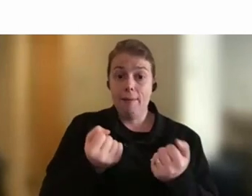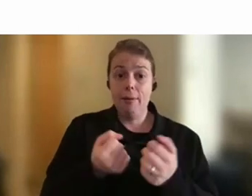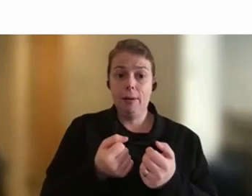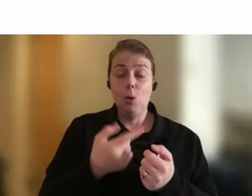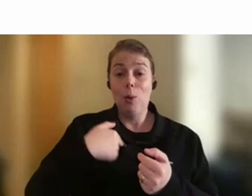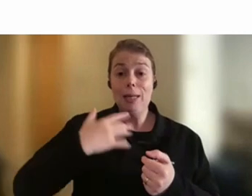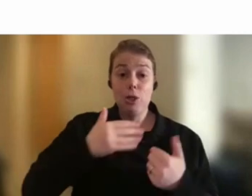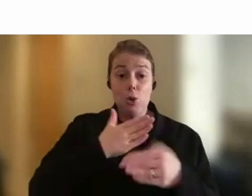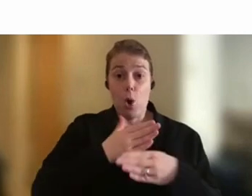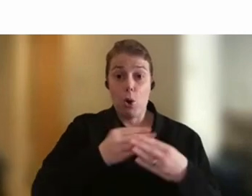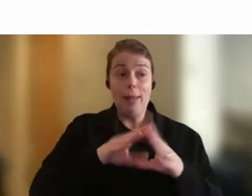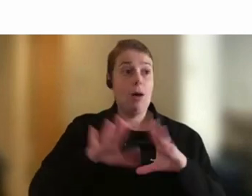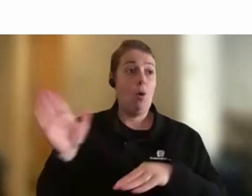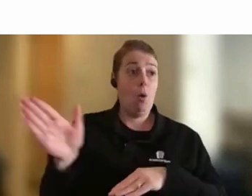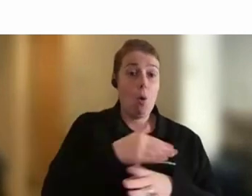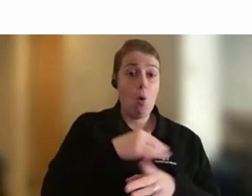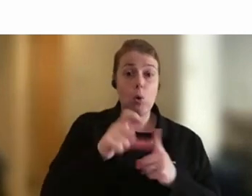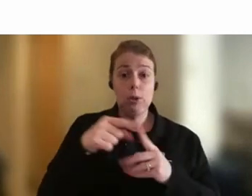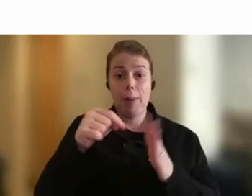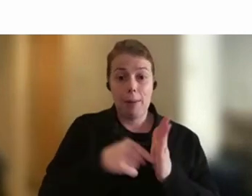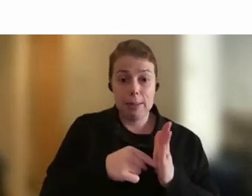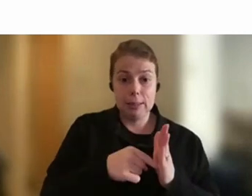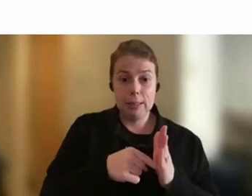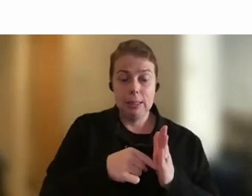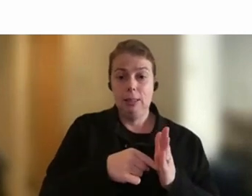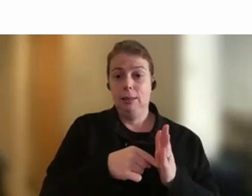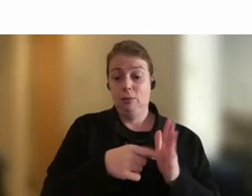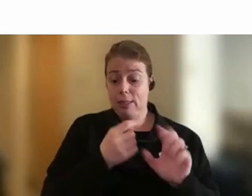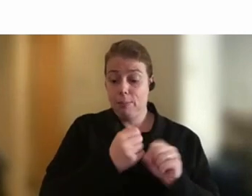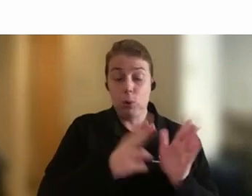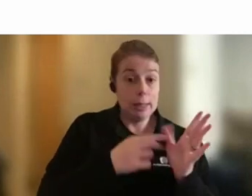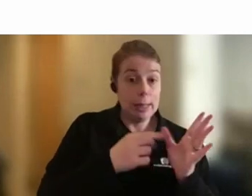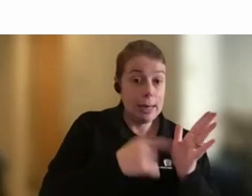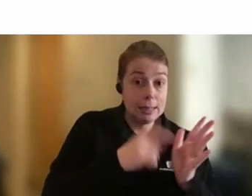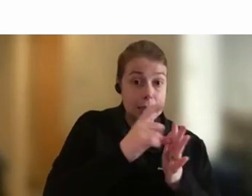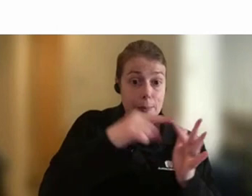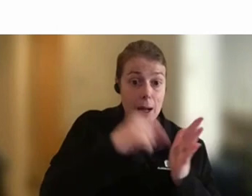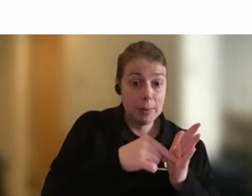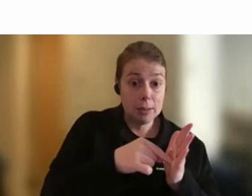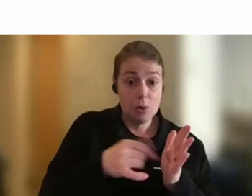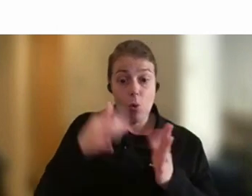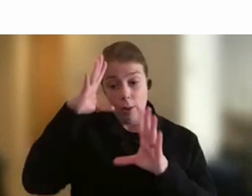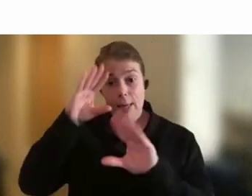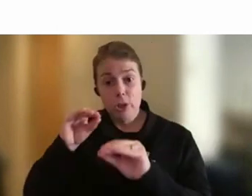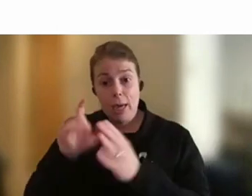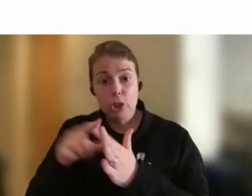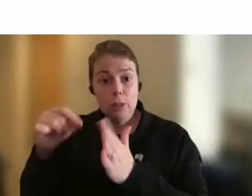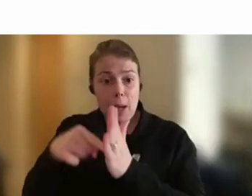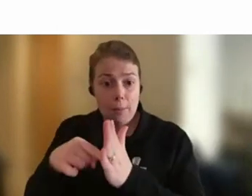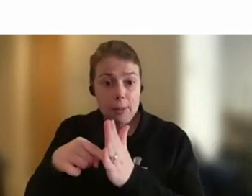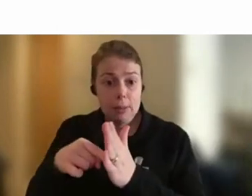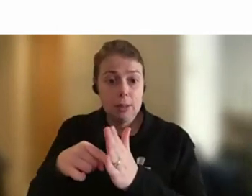department, need to be working with Nat's department much more. We need to be working with our colleagues in the education department. We need to be working with colleagues